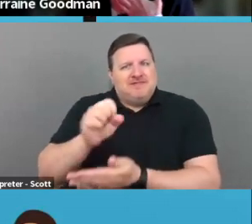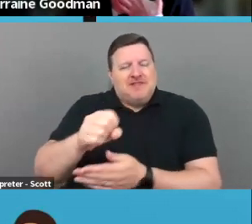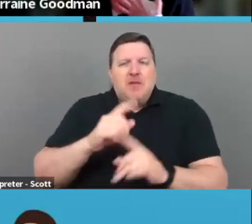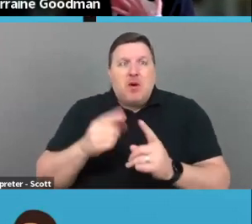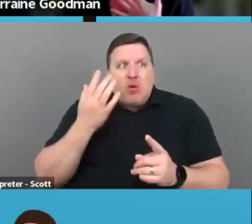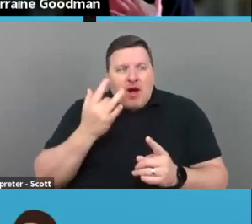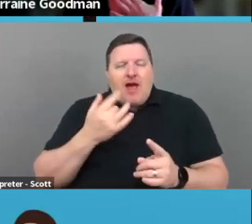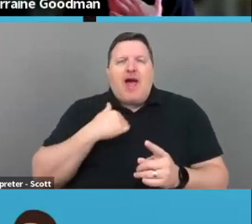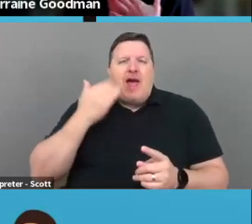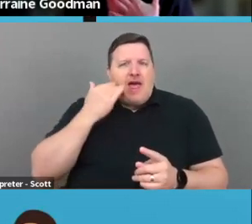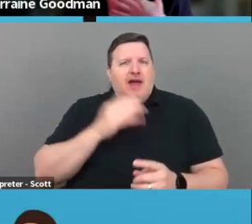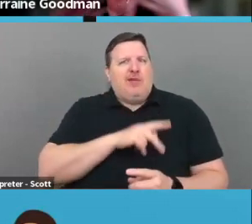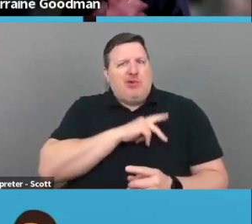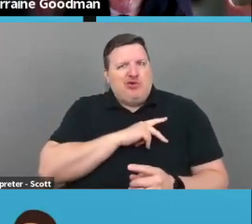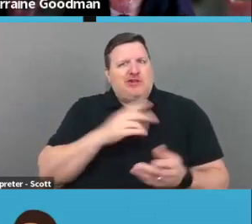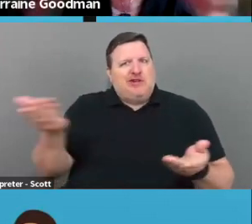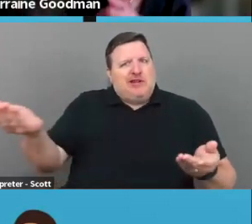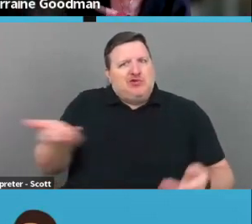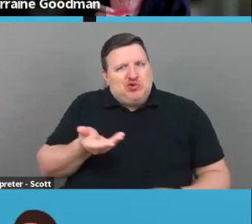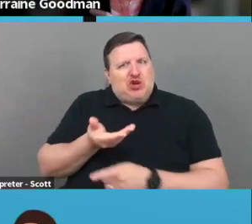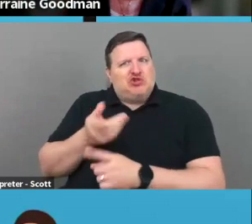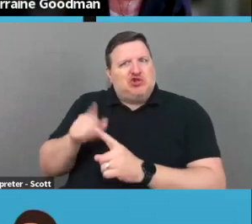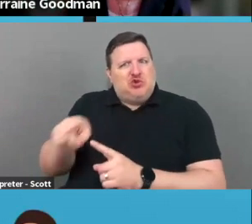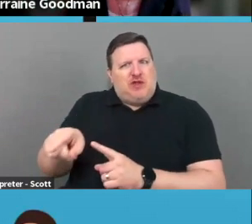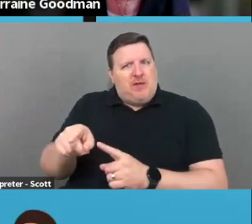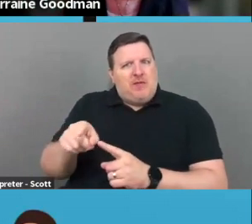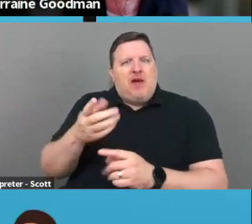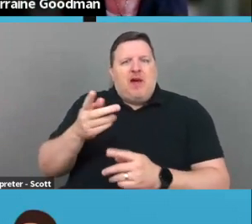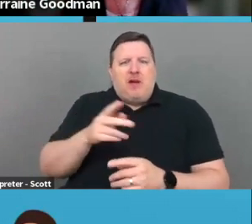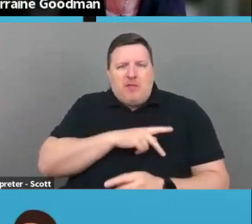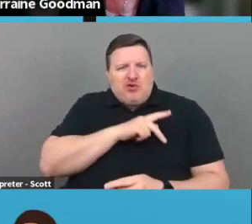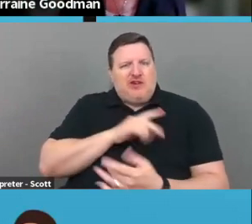introduction and made that personal connection.